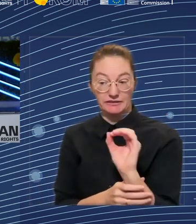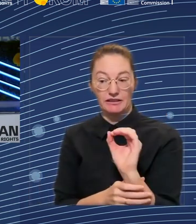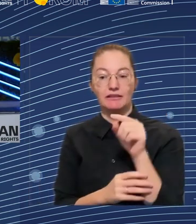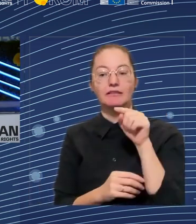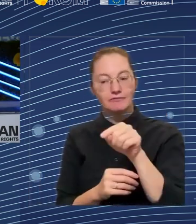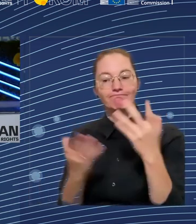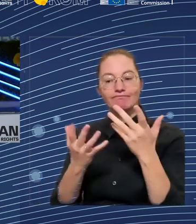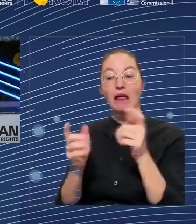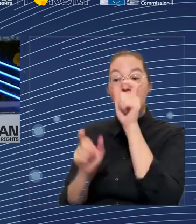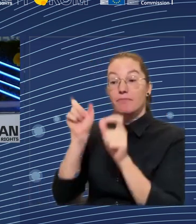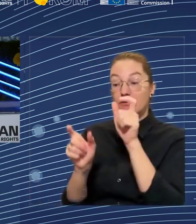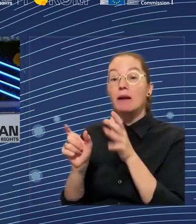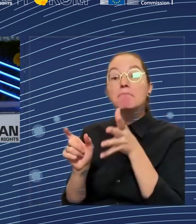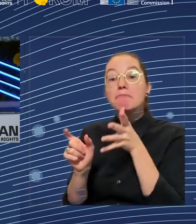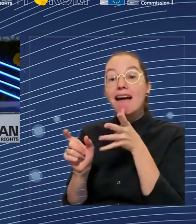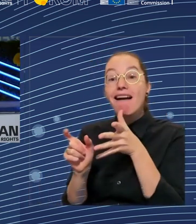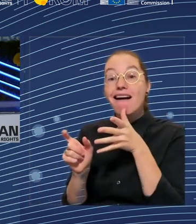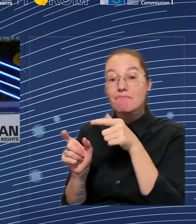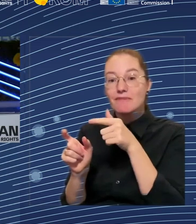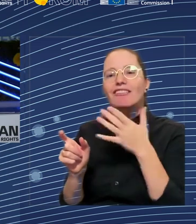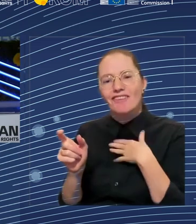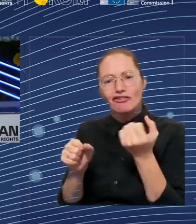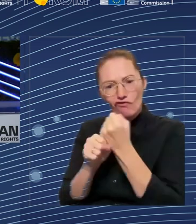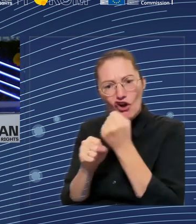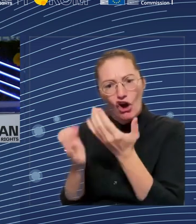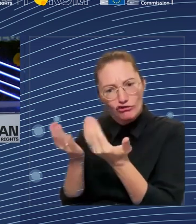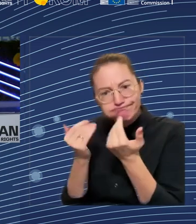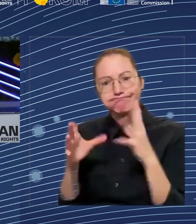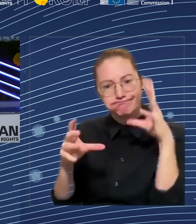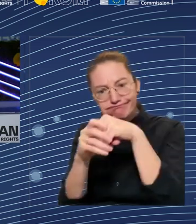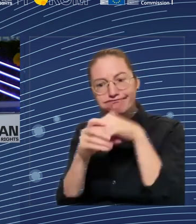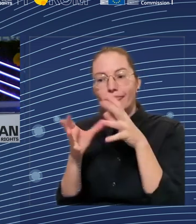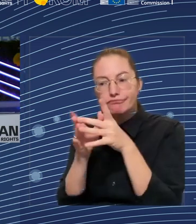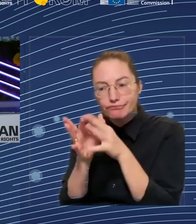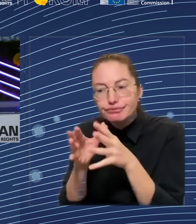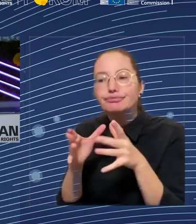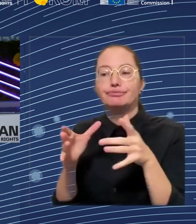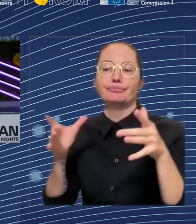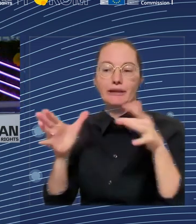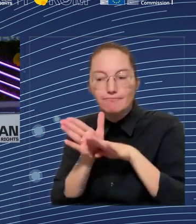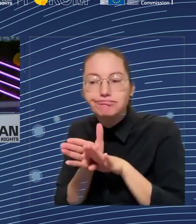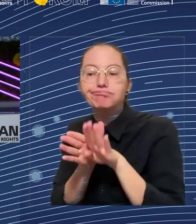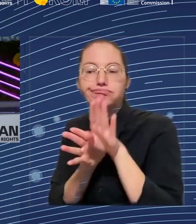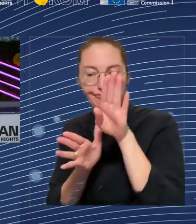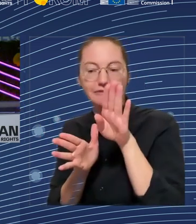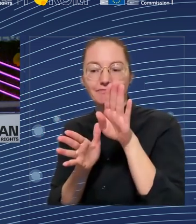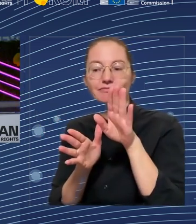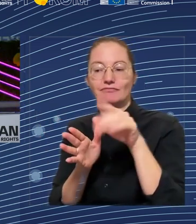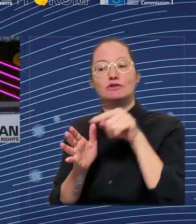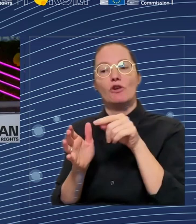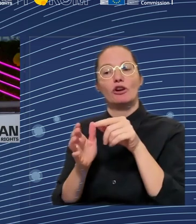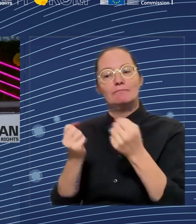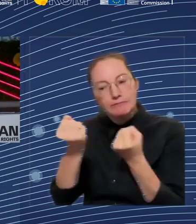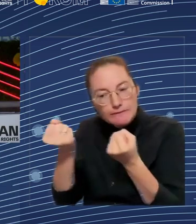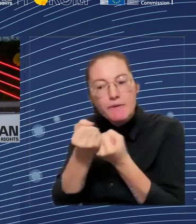ensuring fair transition, commission recommendation, effective active employment support. The PES